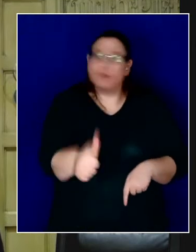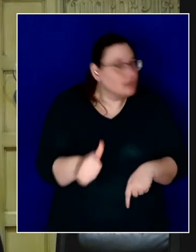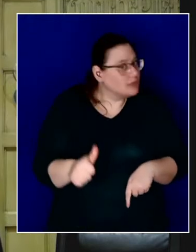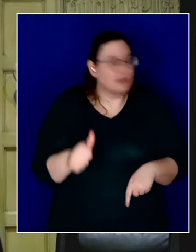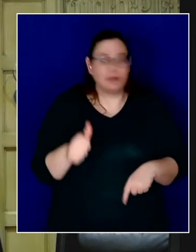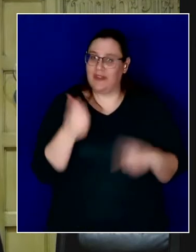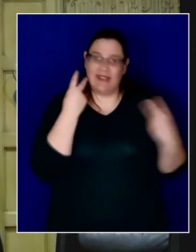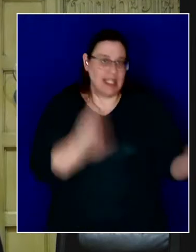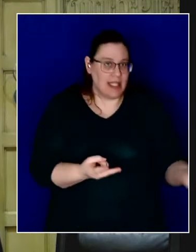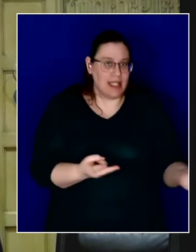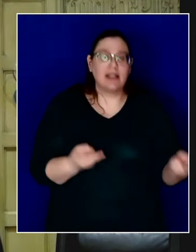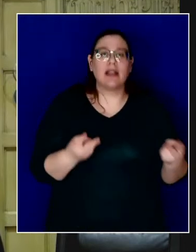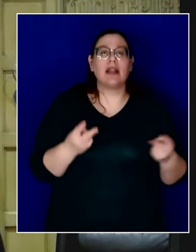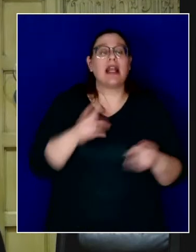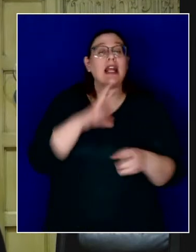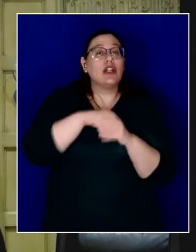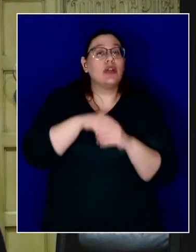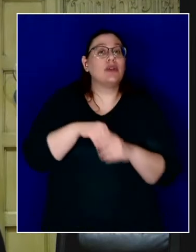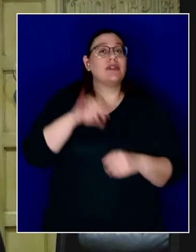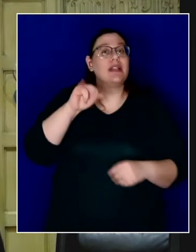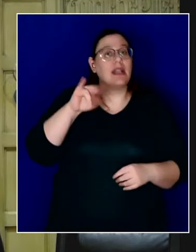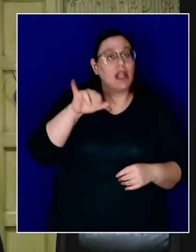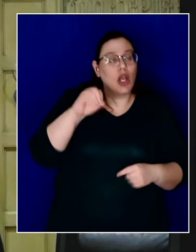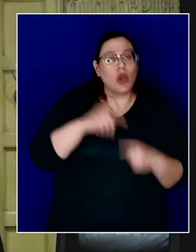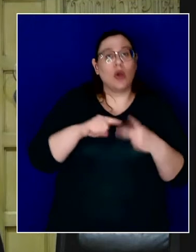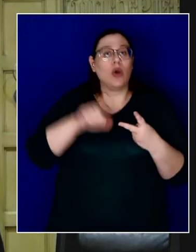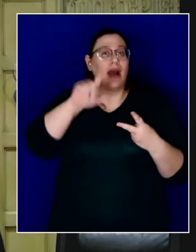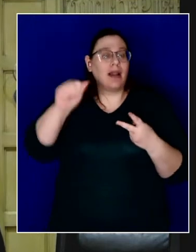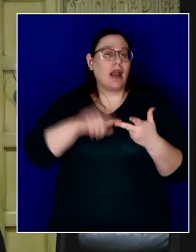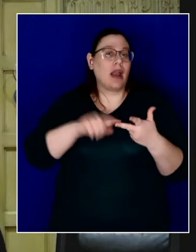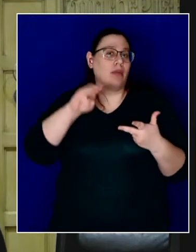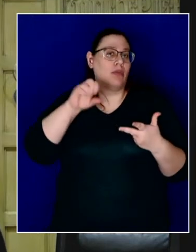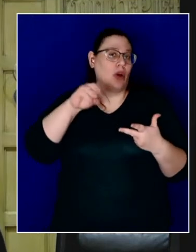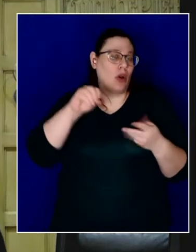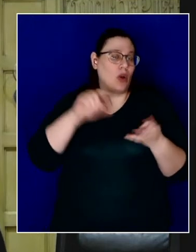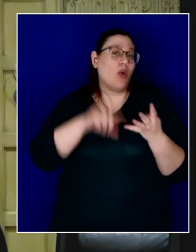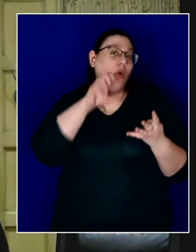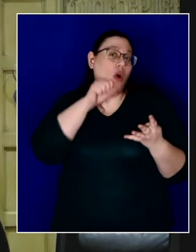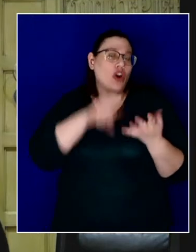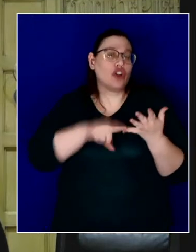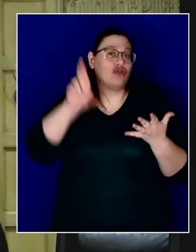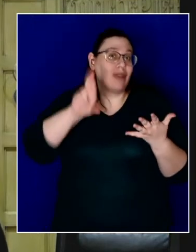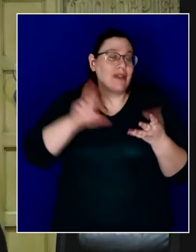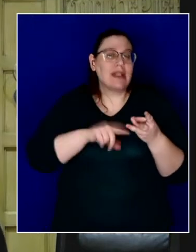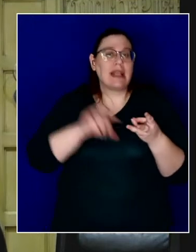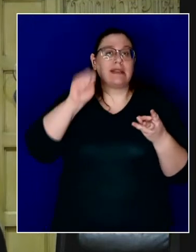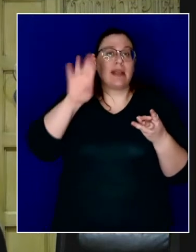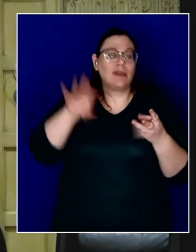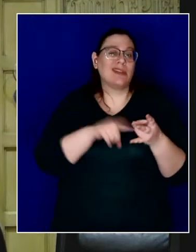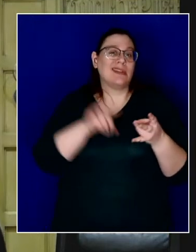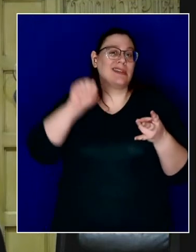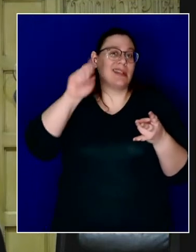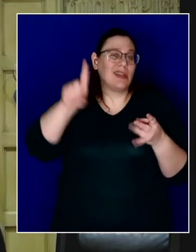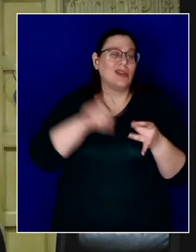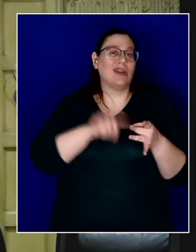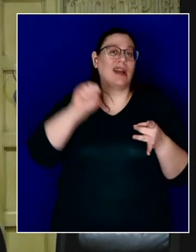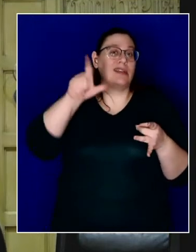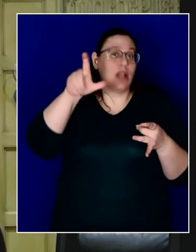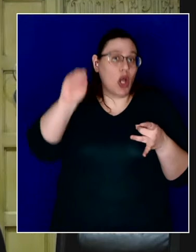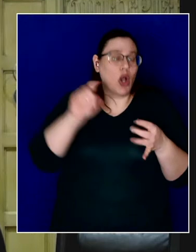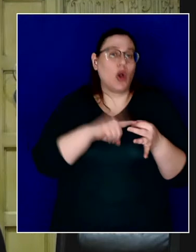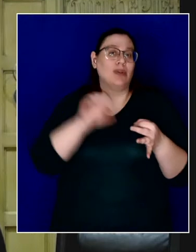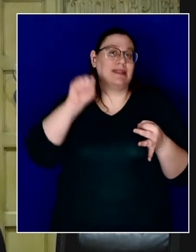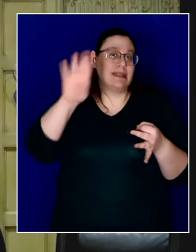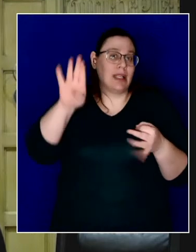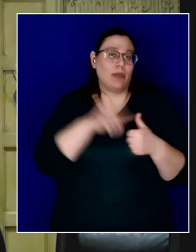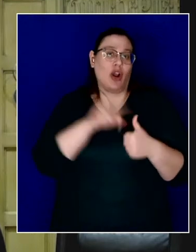counties of Imperial and Inyo, Los Angeles, Mono, Orange, Riverside, San Bernardino, San Diego, San Luis Obispo, Santa